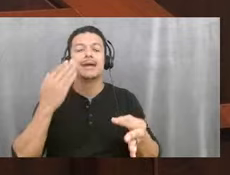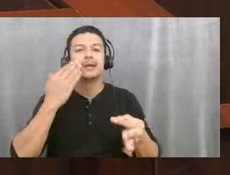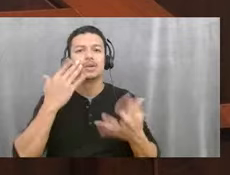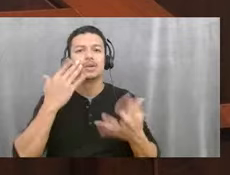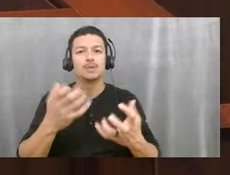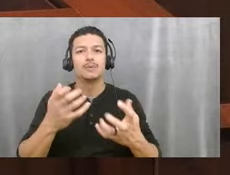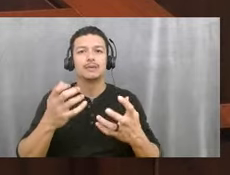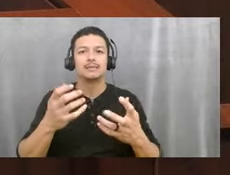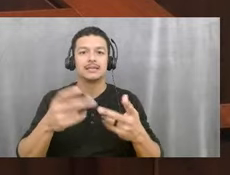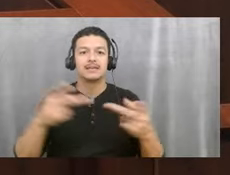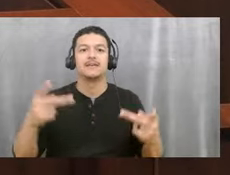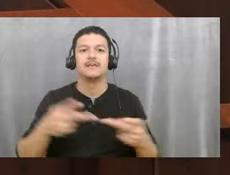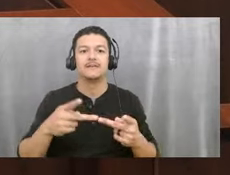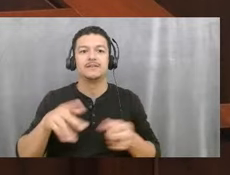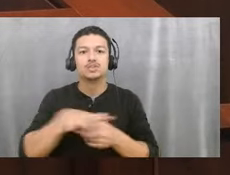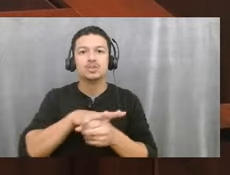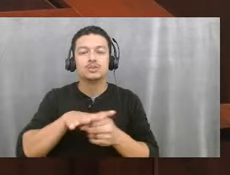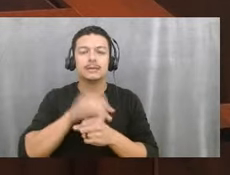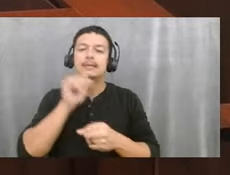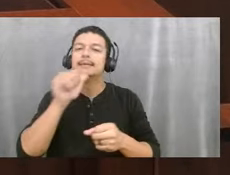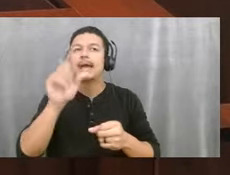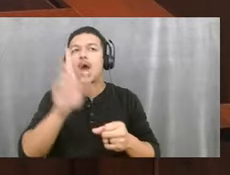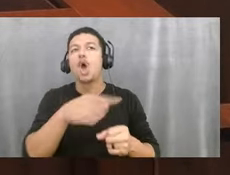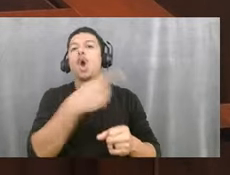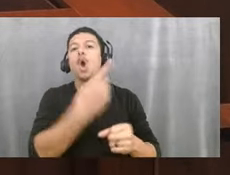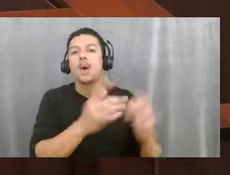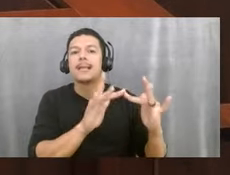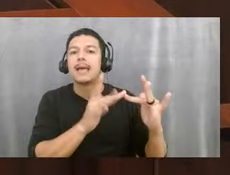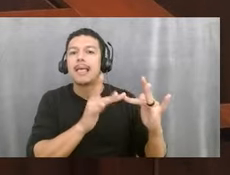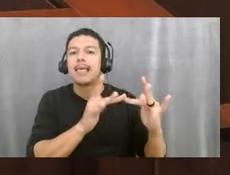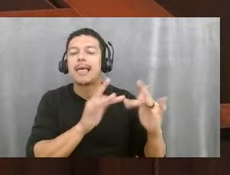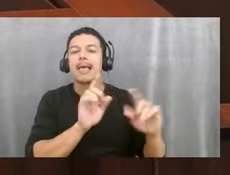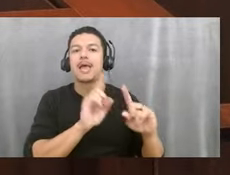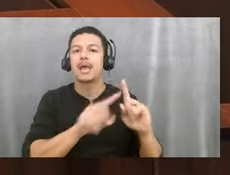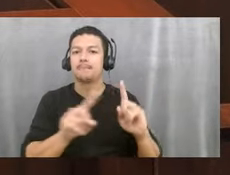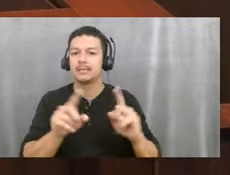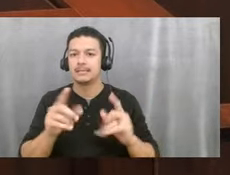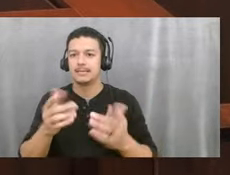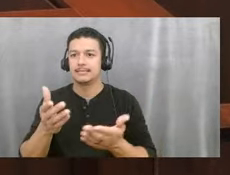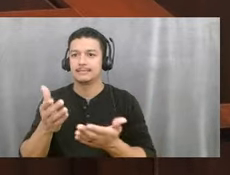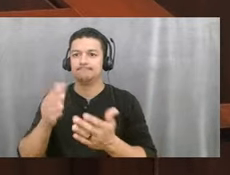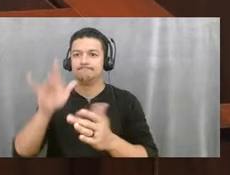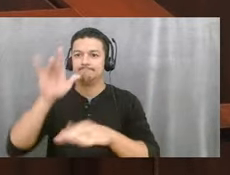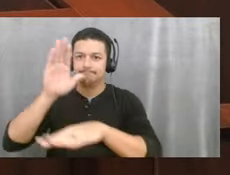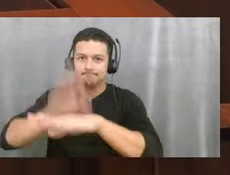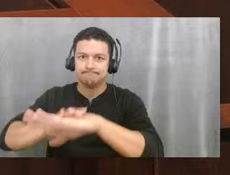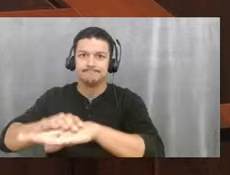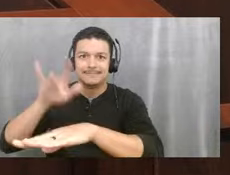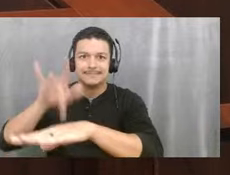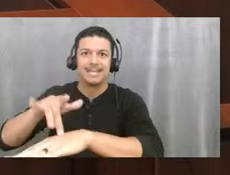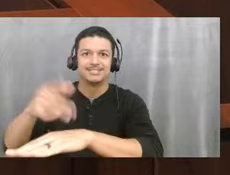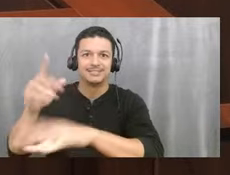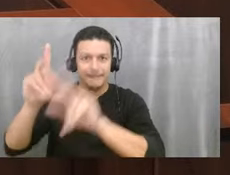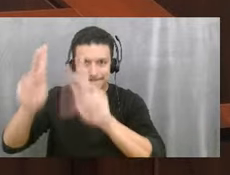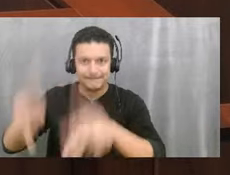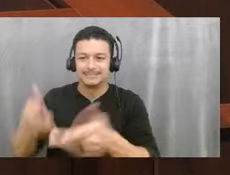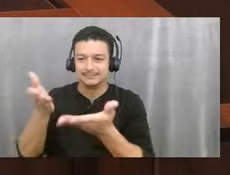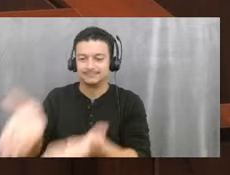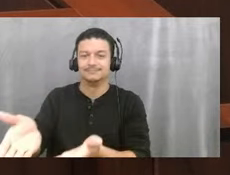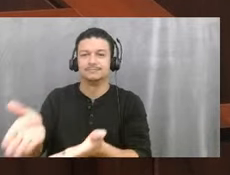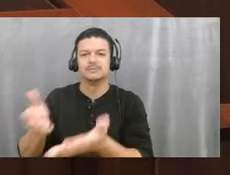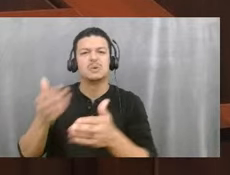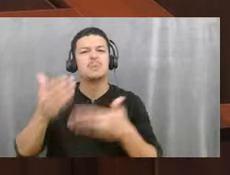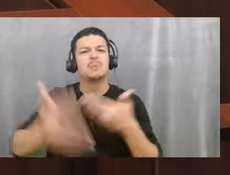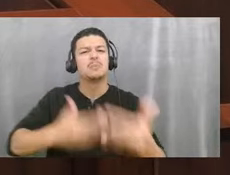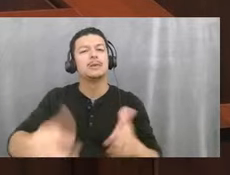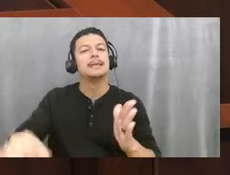for us. it's not just have some sort of virtual hub for businesses, but also have a physical location. So we were in the process trying to identify the best place,